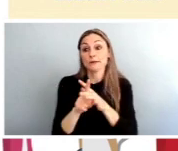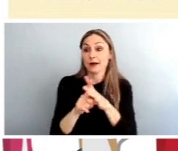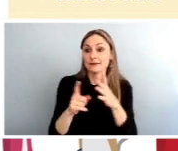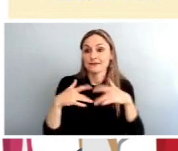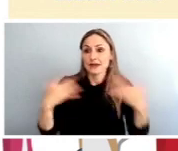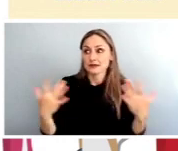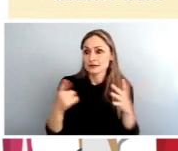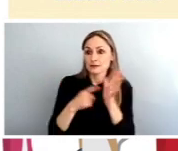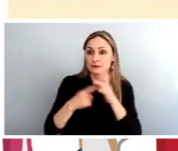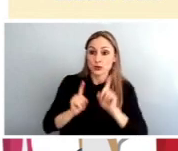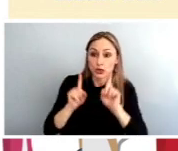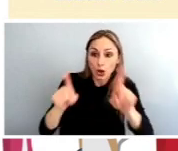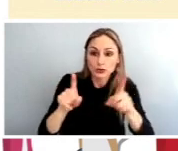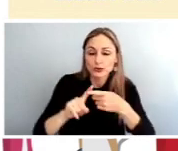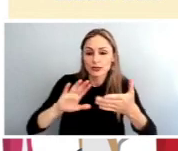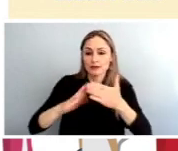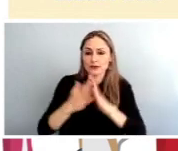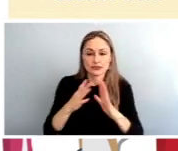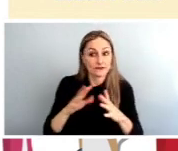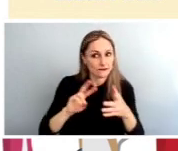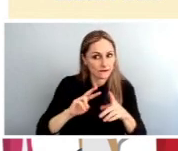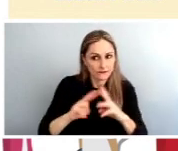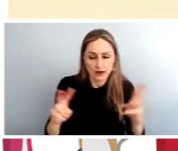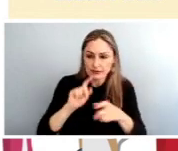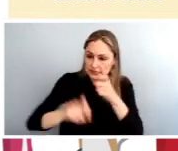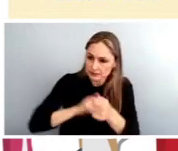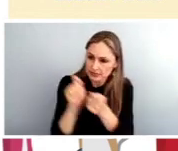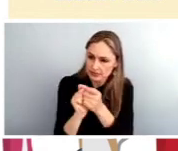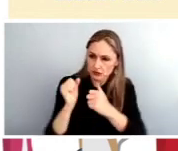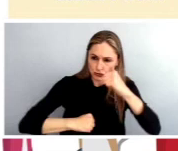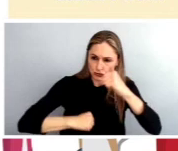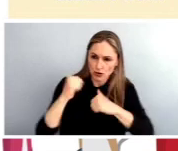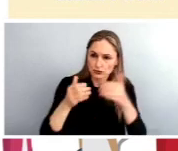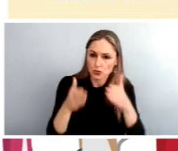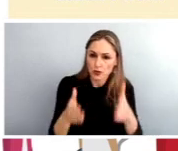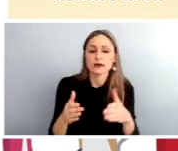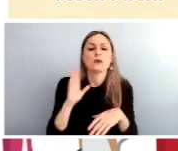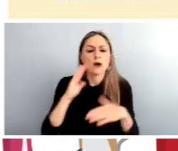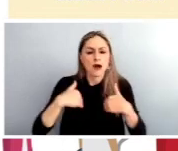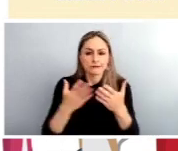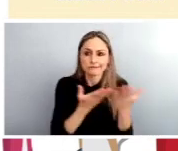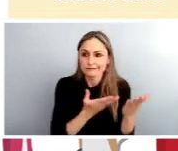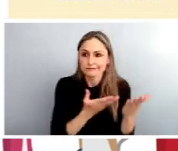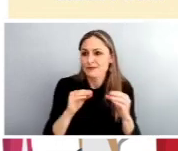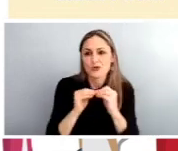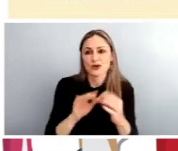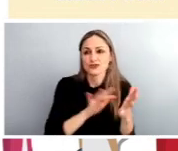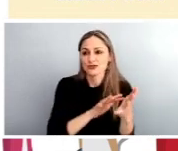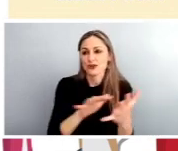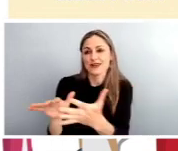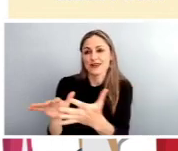communities in a very deliberate and structured way having some more surveys and then of course information will always be available